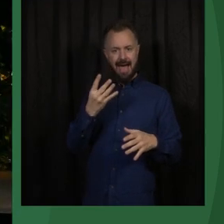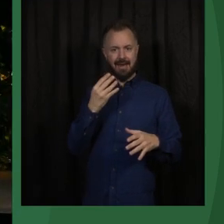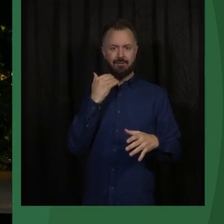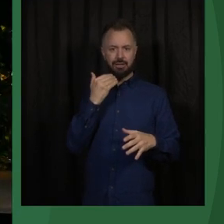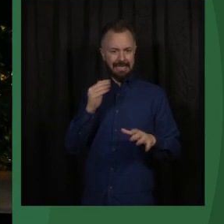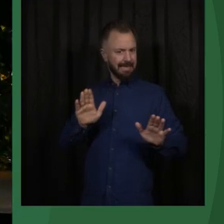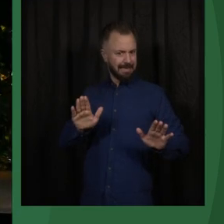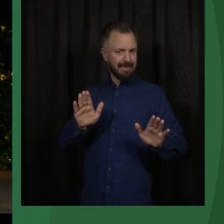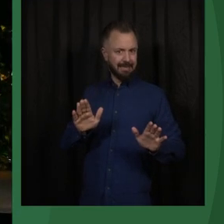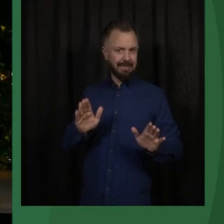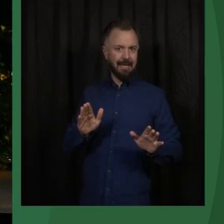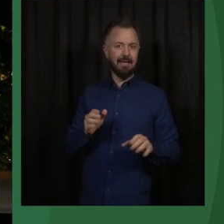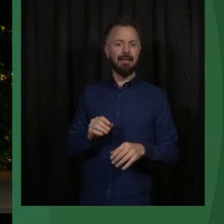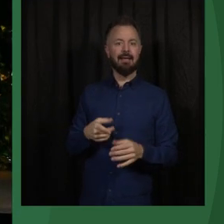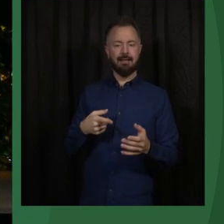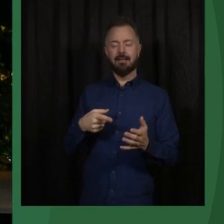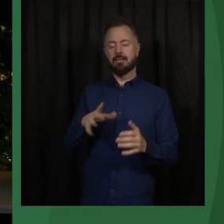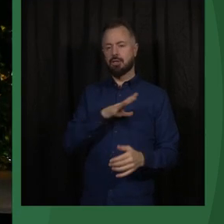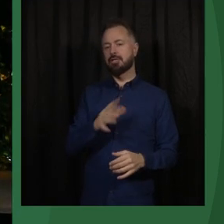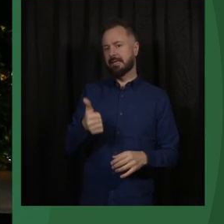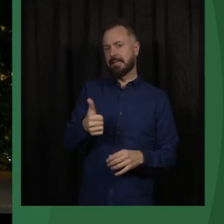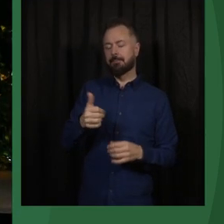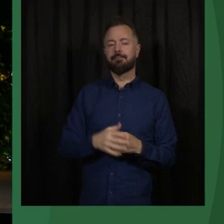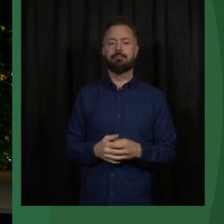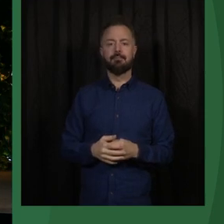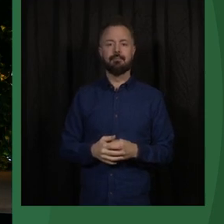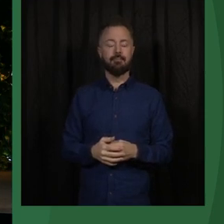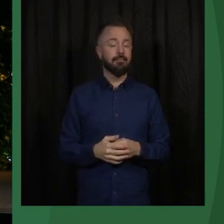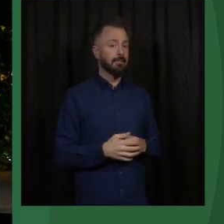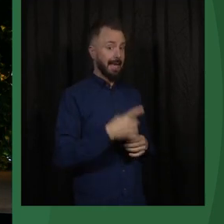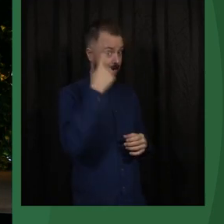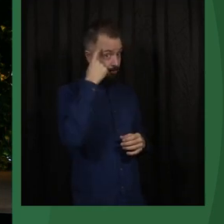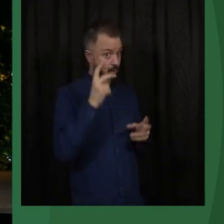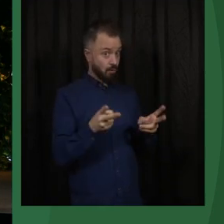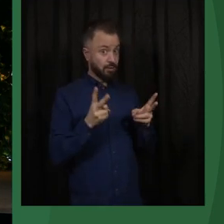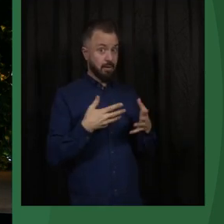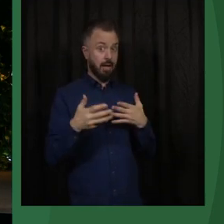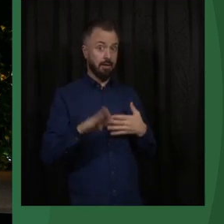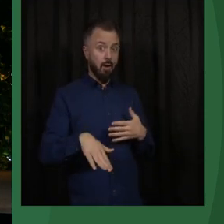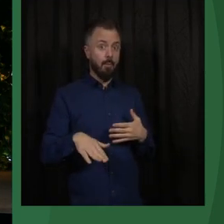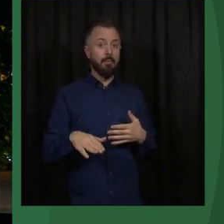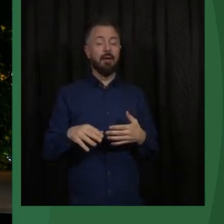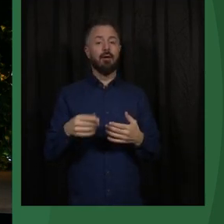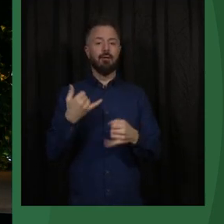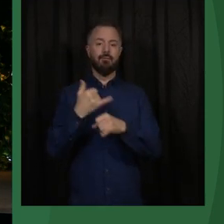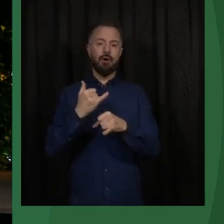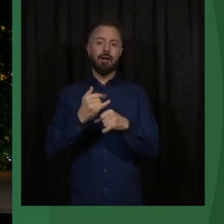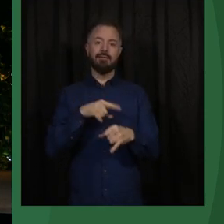tool. I think that's important. I think it's also about the phrases that we are using.